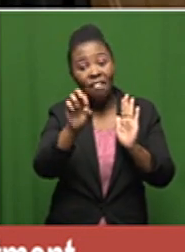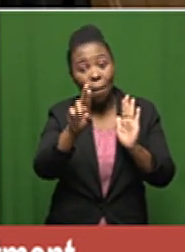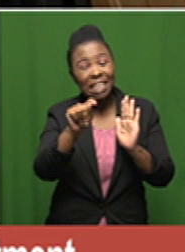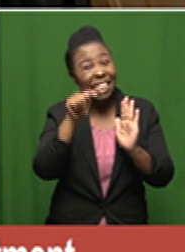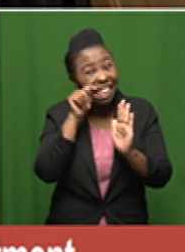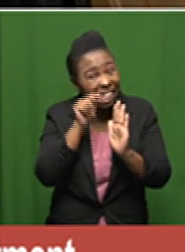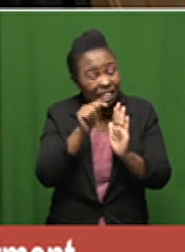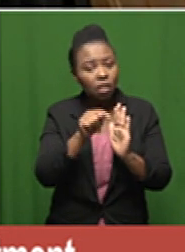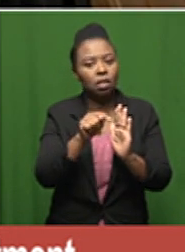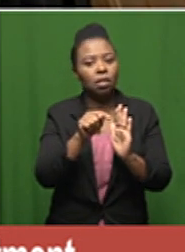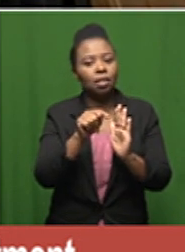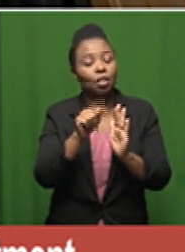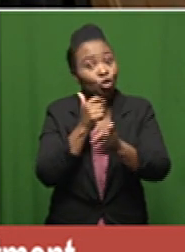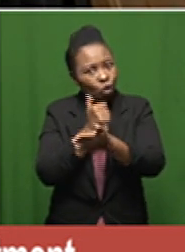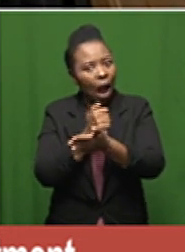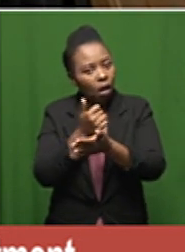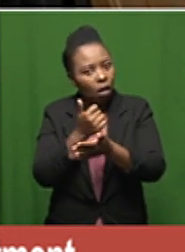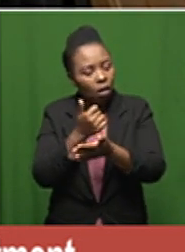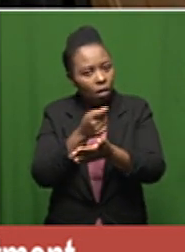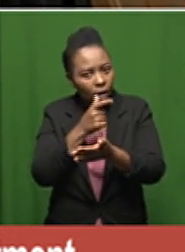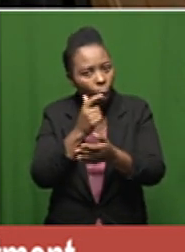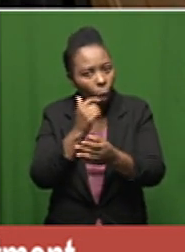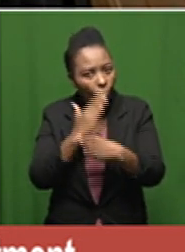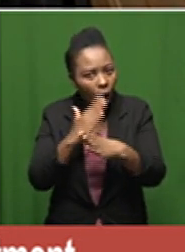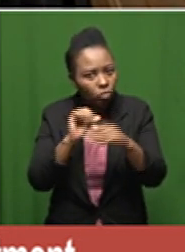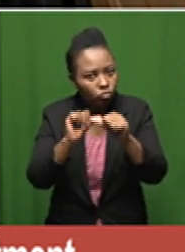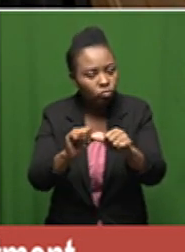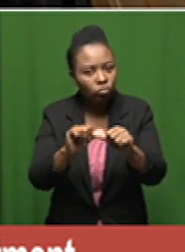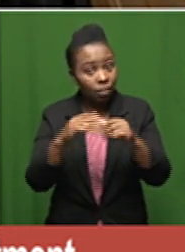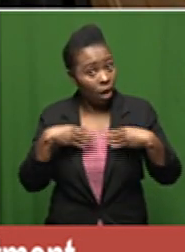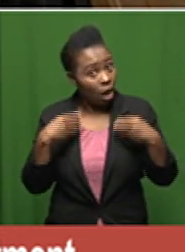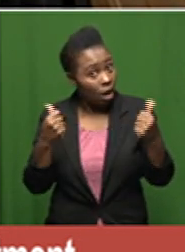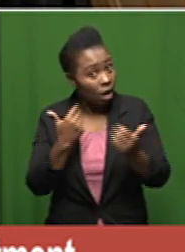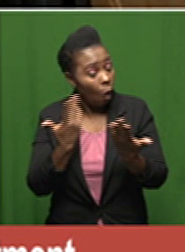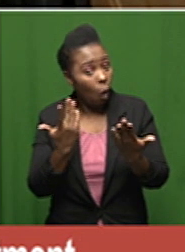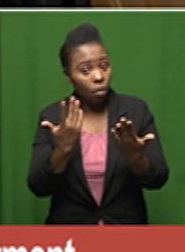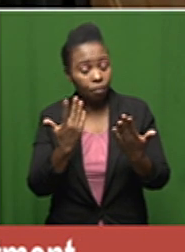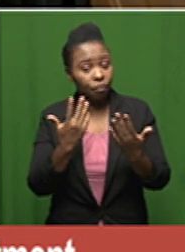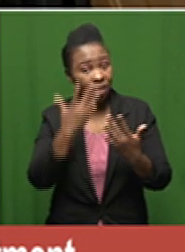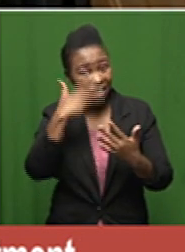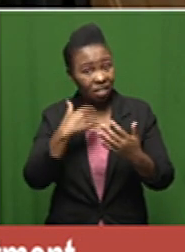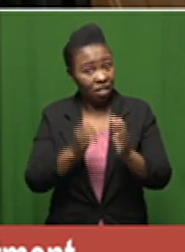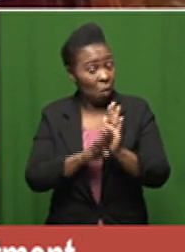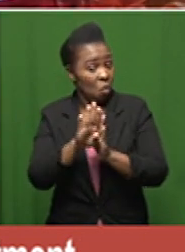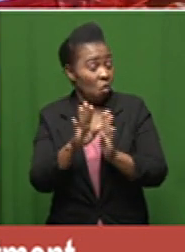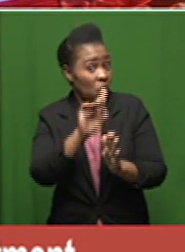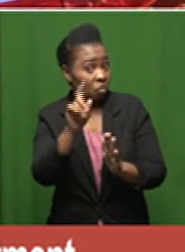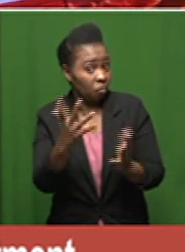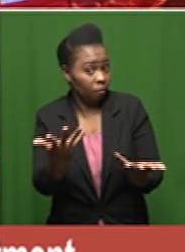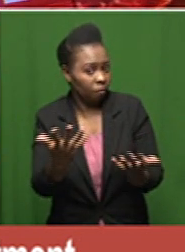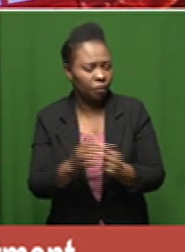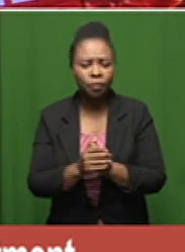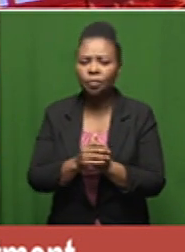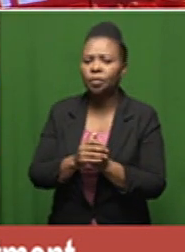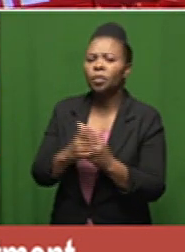the actual active drug that can that can um heal or improve patients conditions has ivermectin